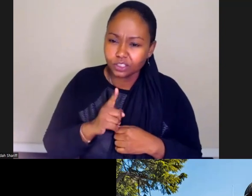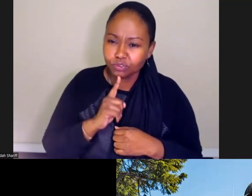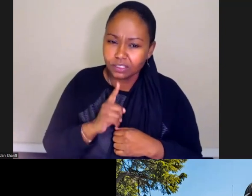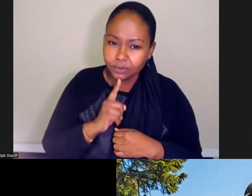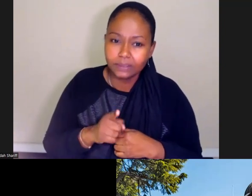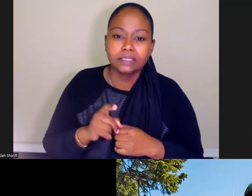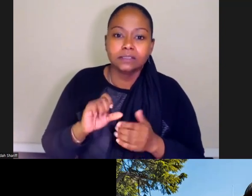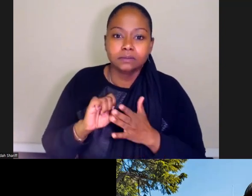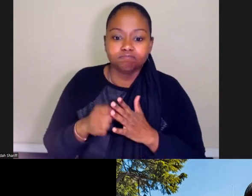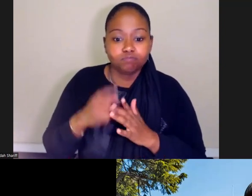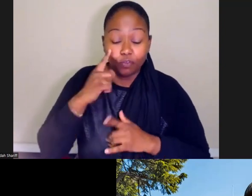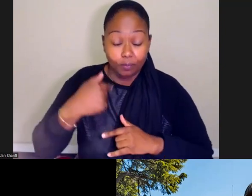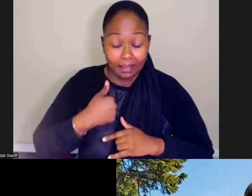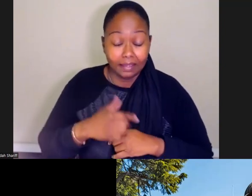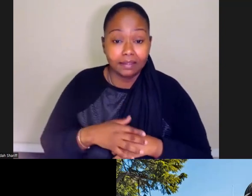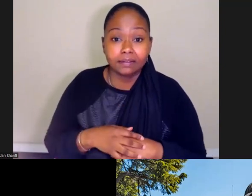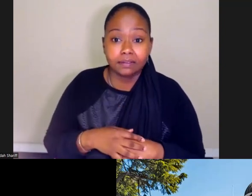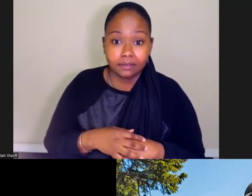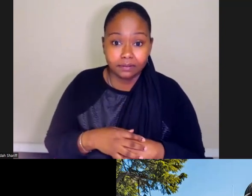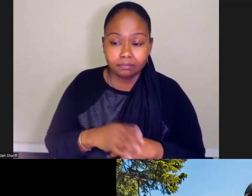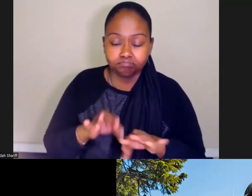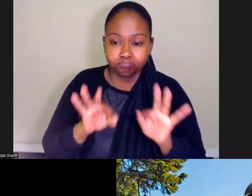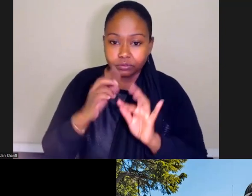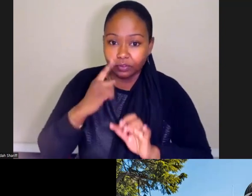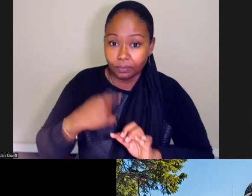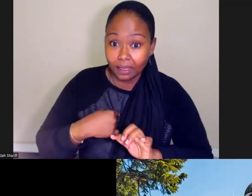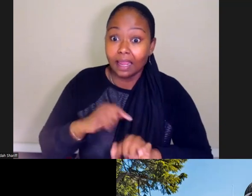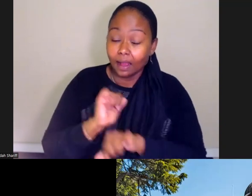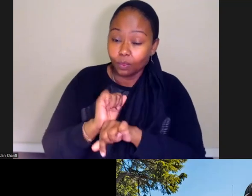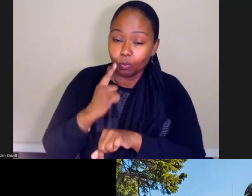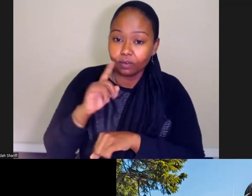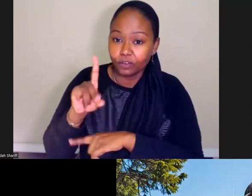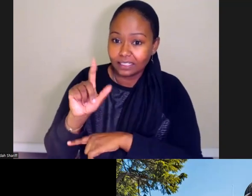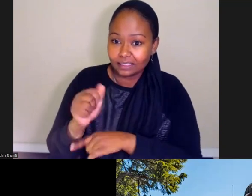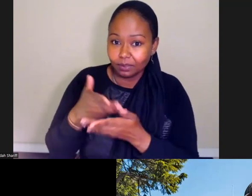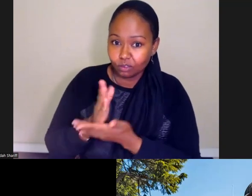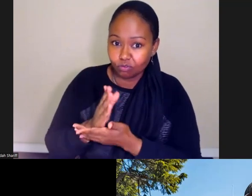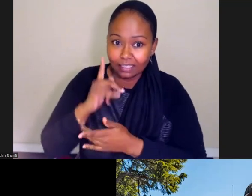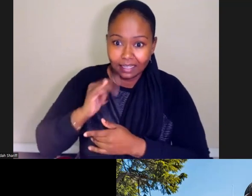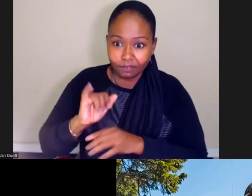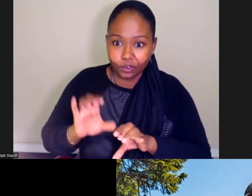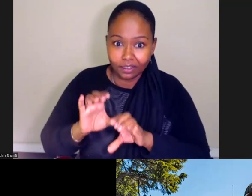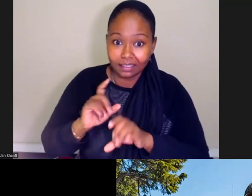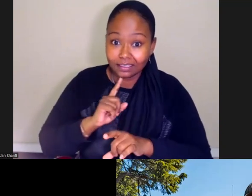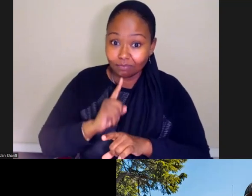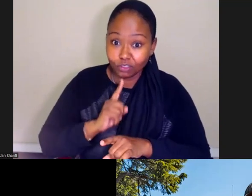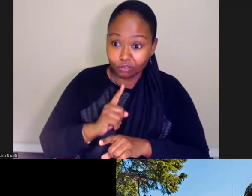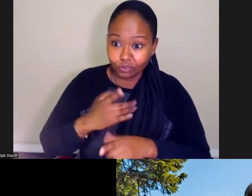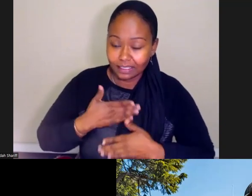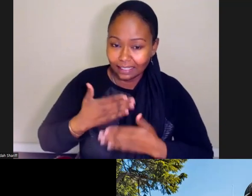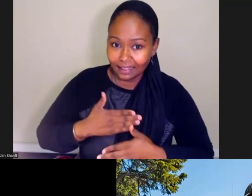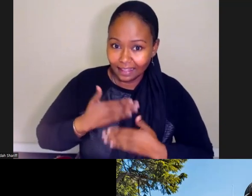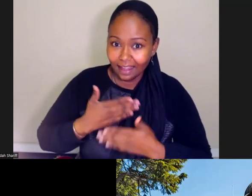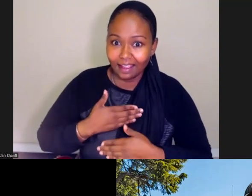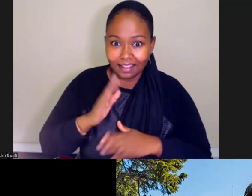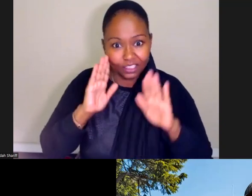for me and for the work that Disability Rights California does. I'm really glad that it is a